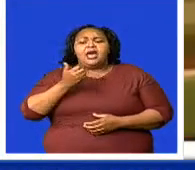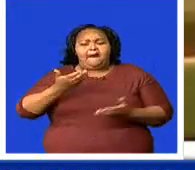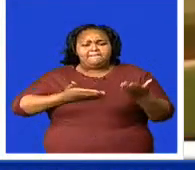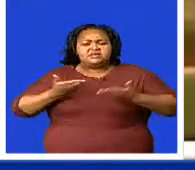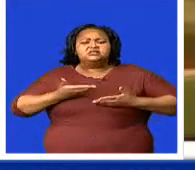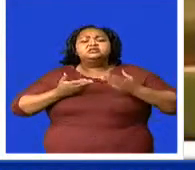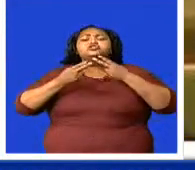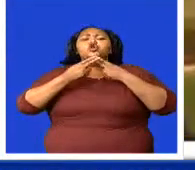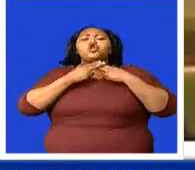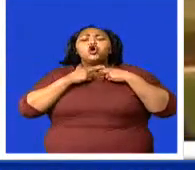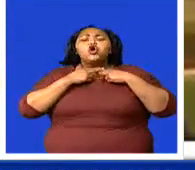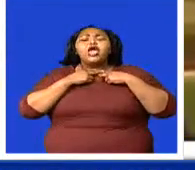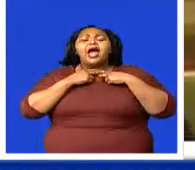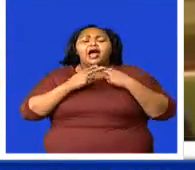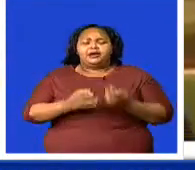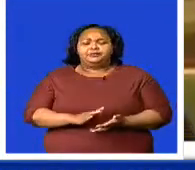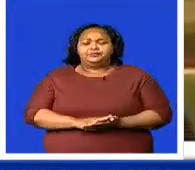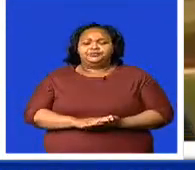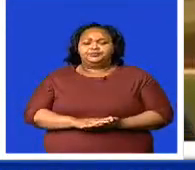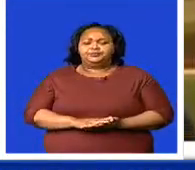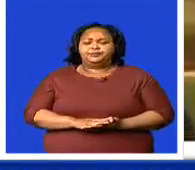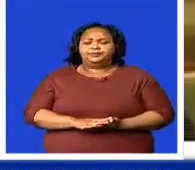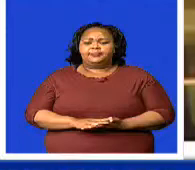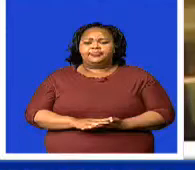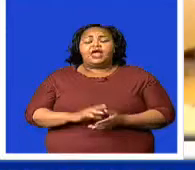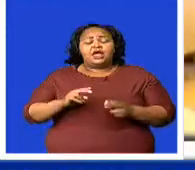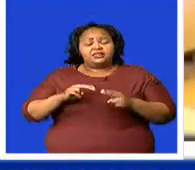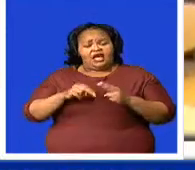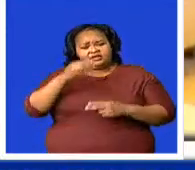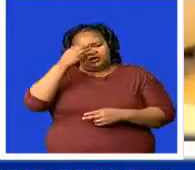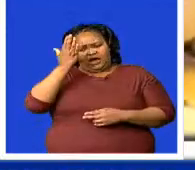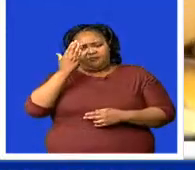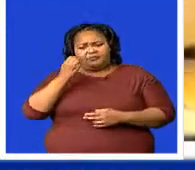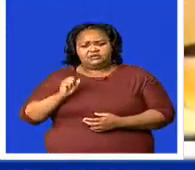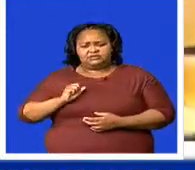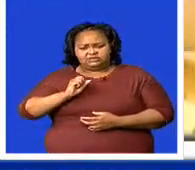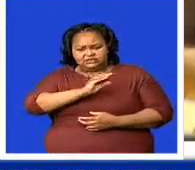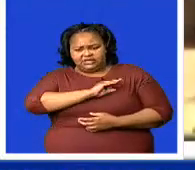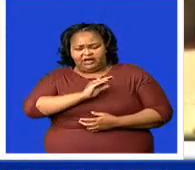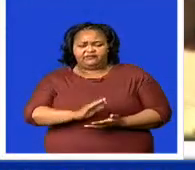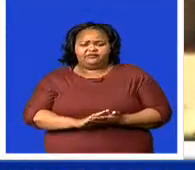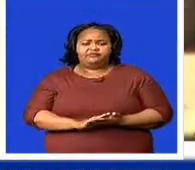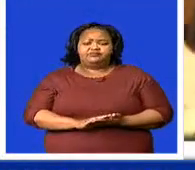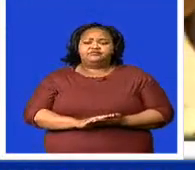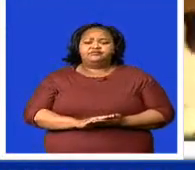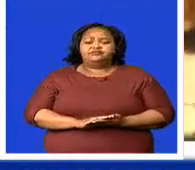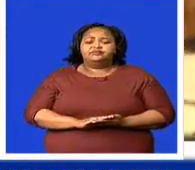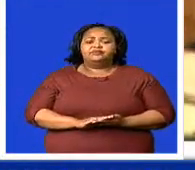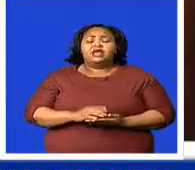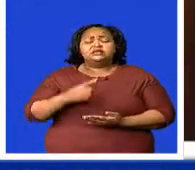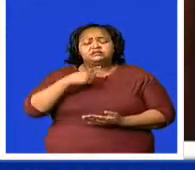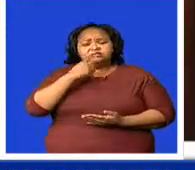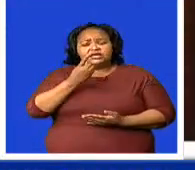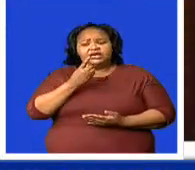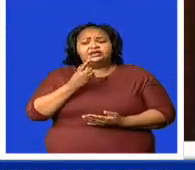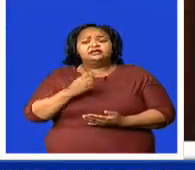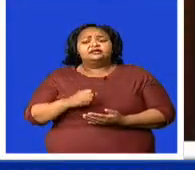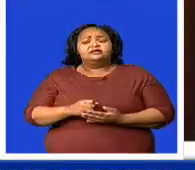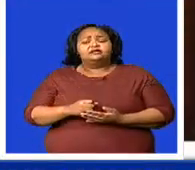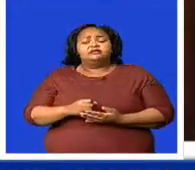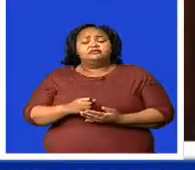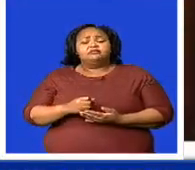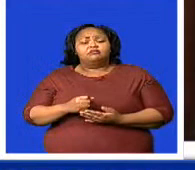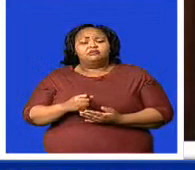this meant that the judiciary had no confidence in civil servants hired for the same job. The office of